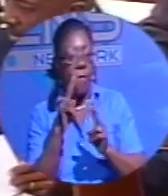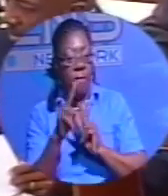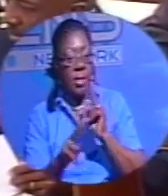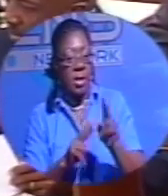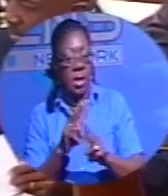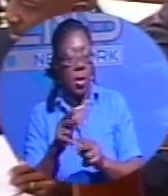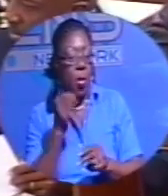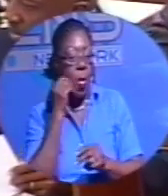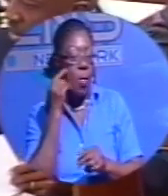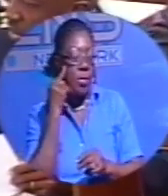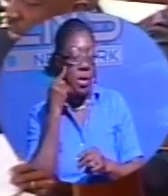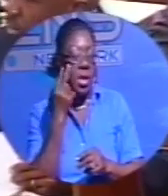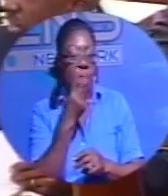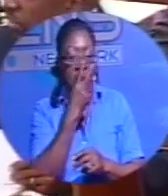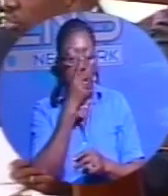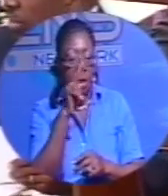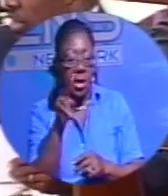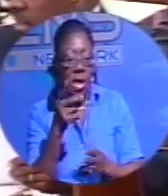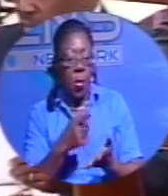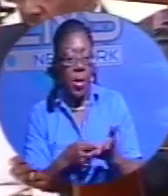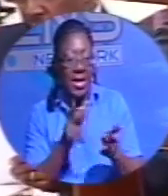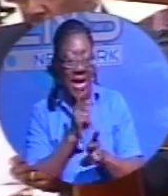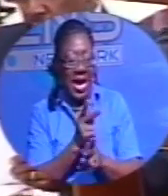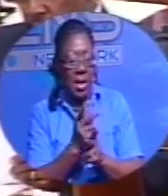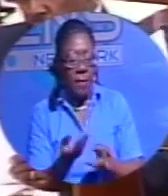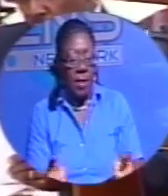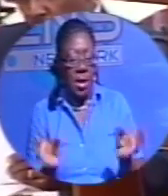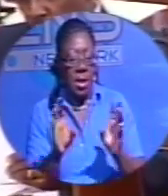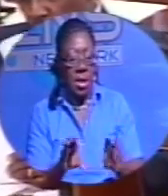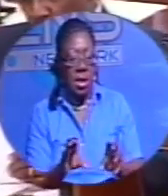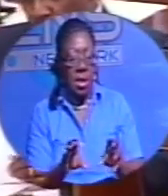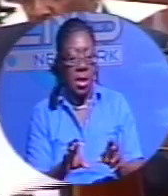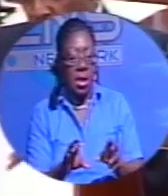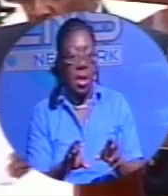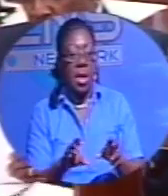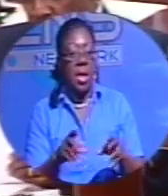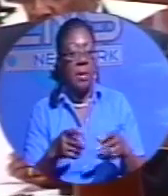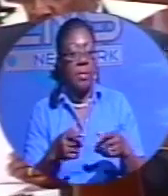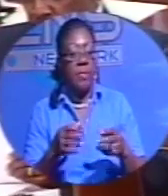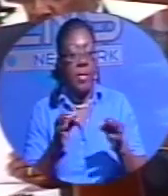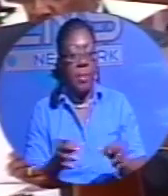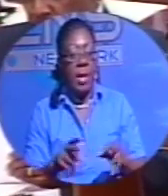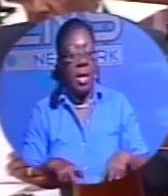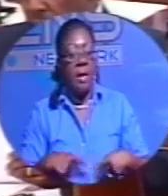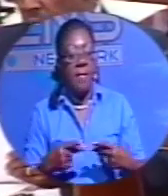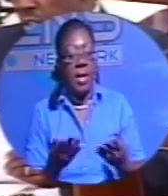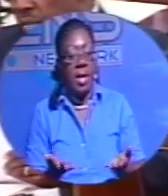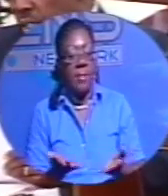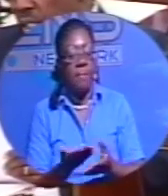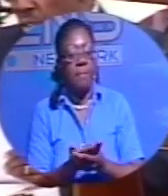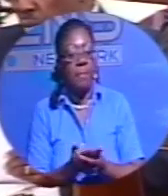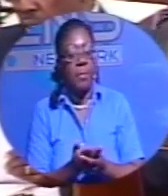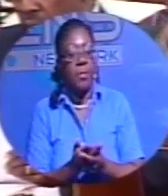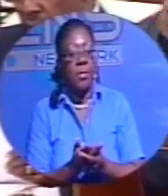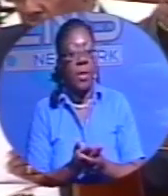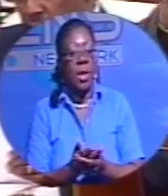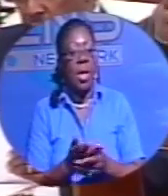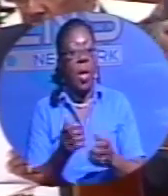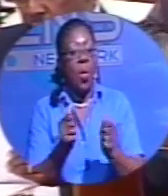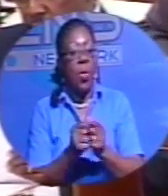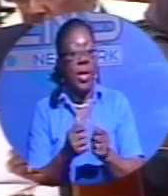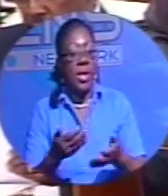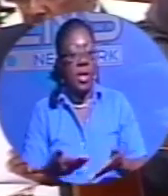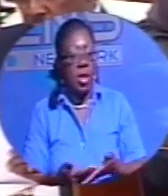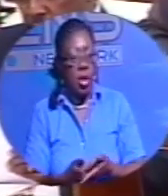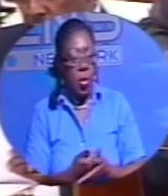to verify conditions after which the application is submitted for approval. With this new